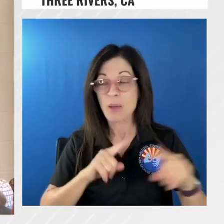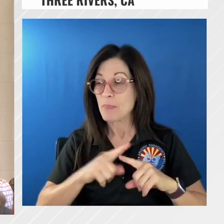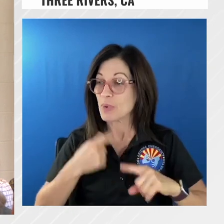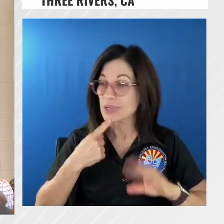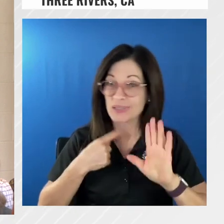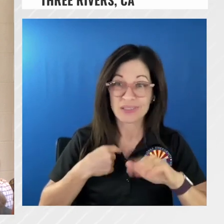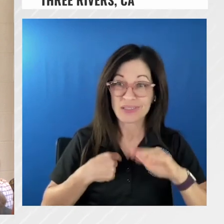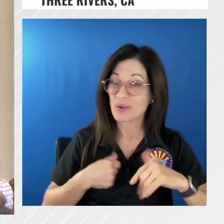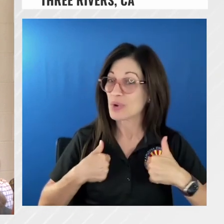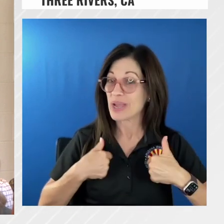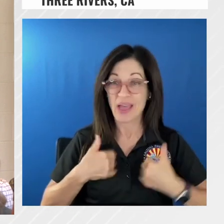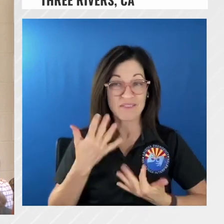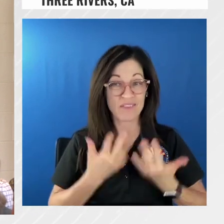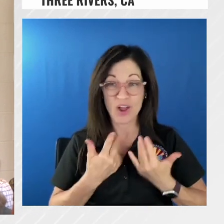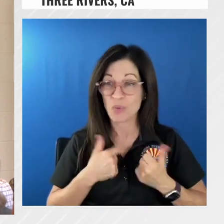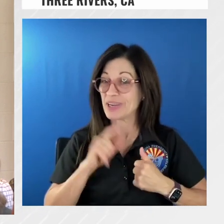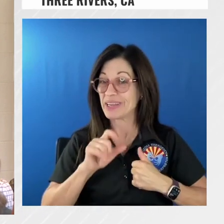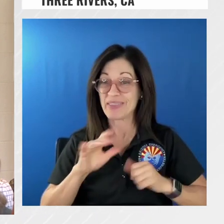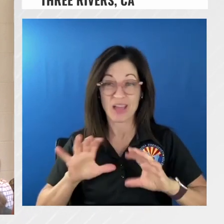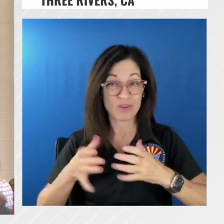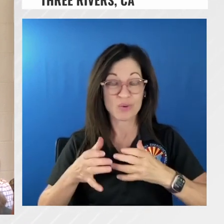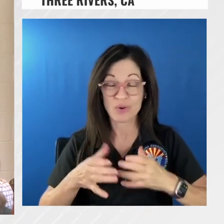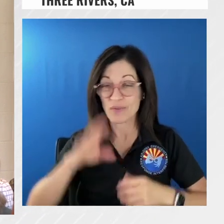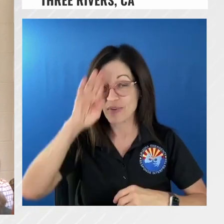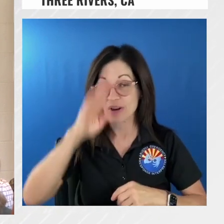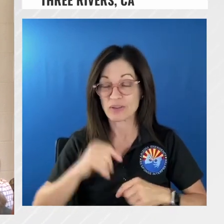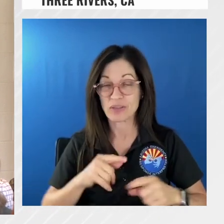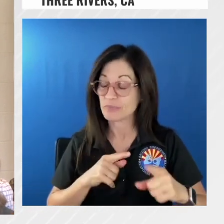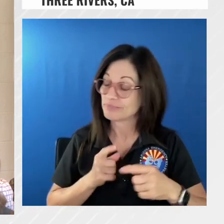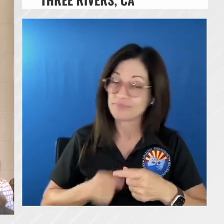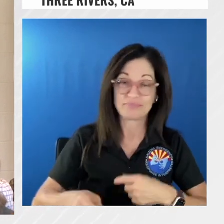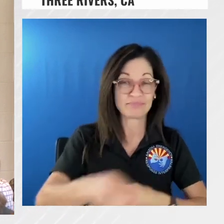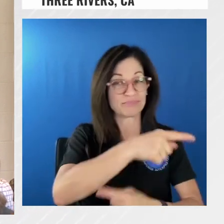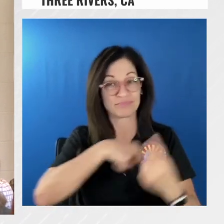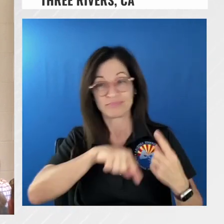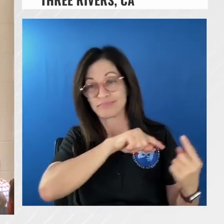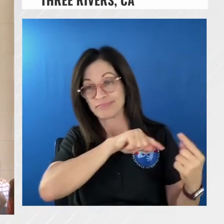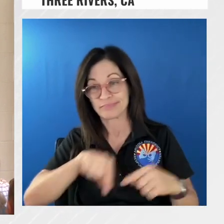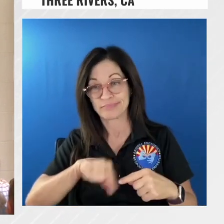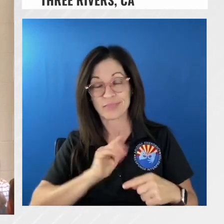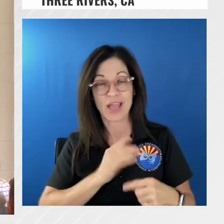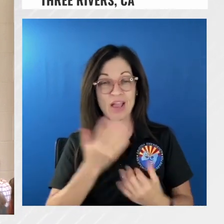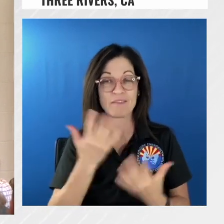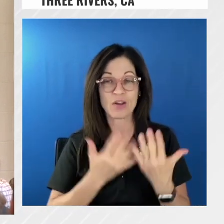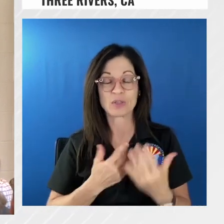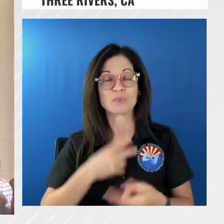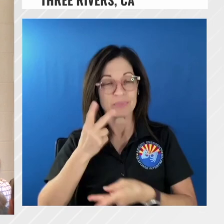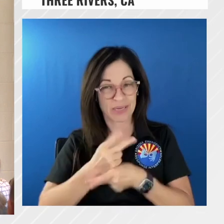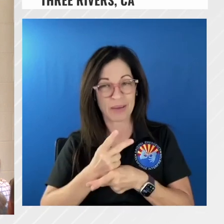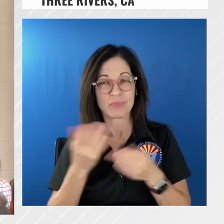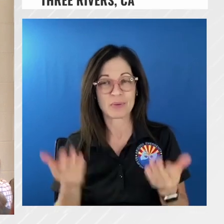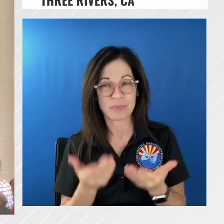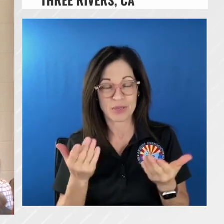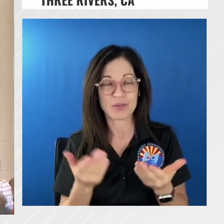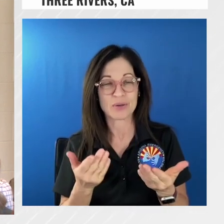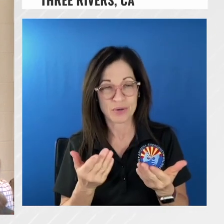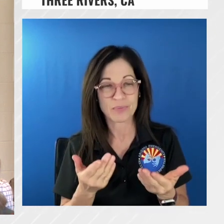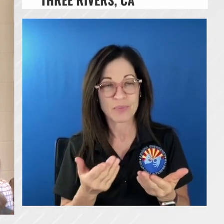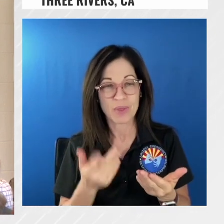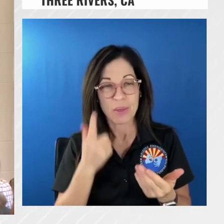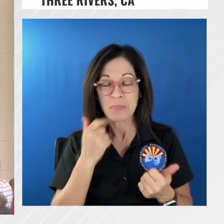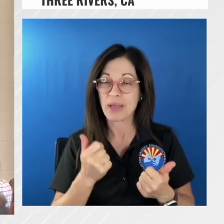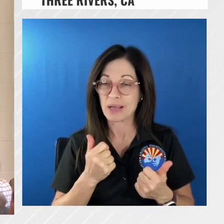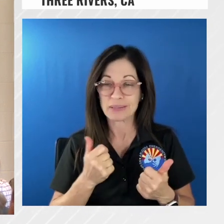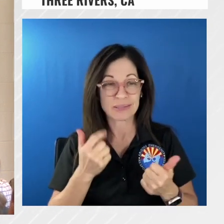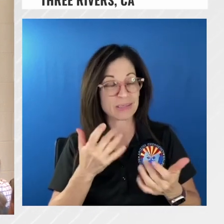we need this crew they turned wheels and came to our our fire so we were able to keep them on fire which is a uh it seems like it would be a